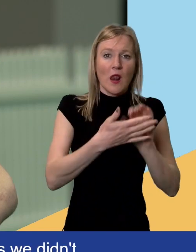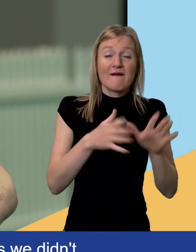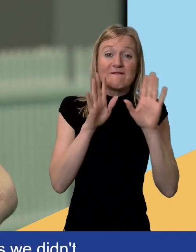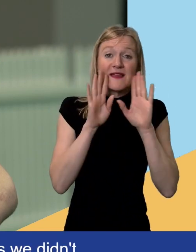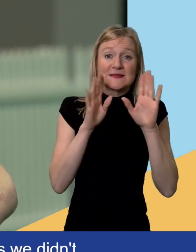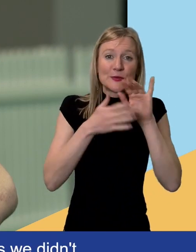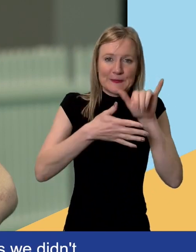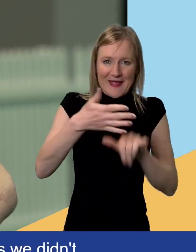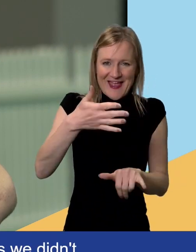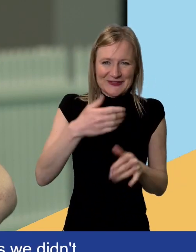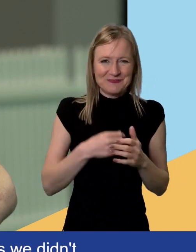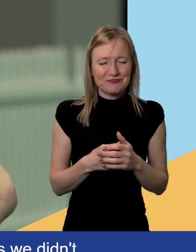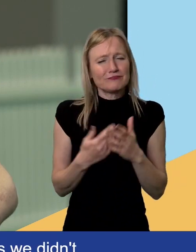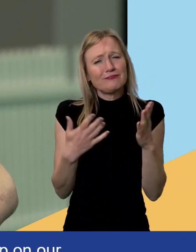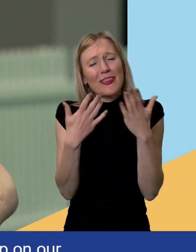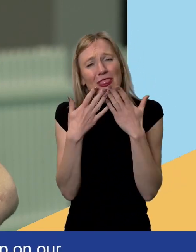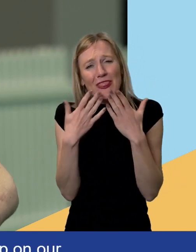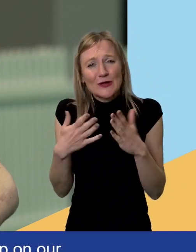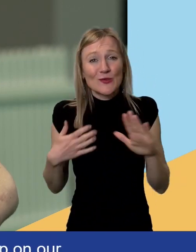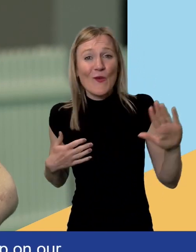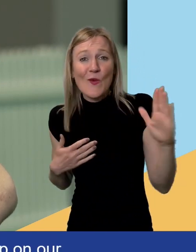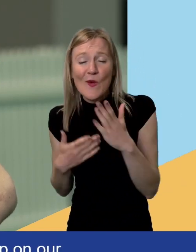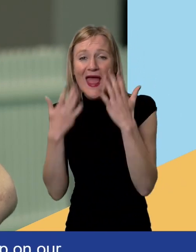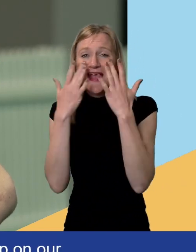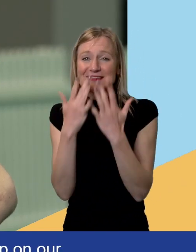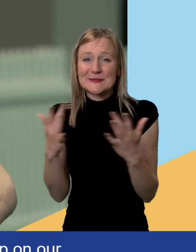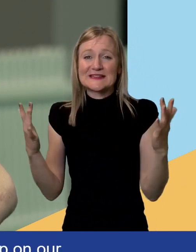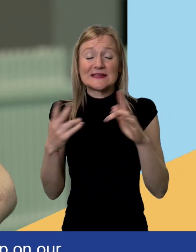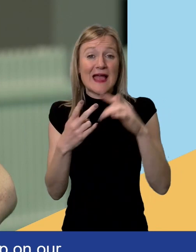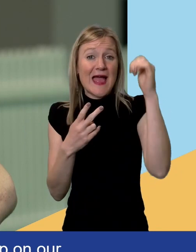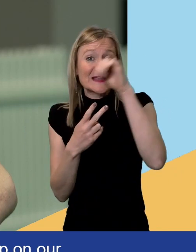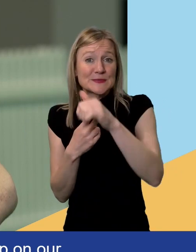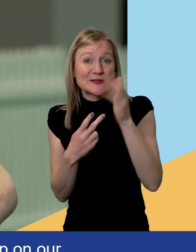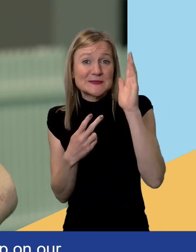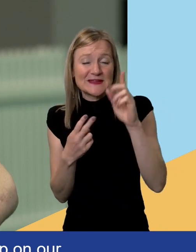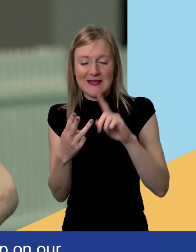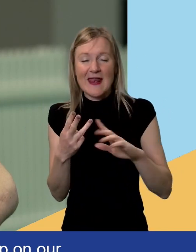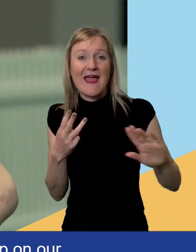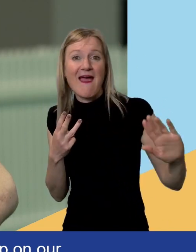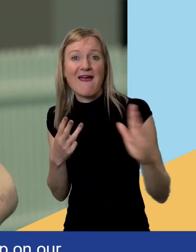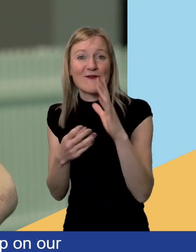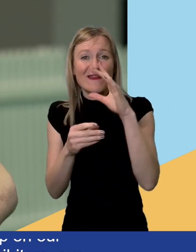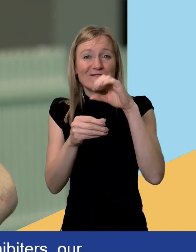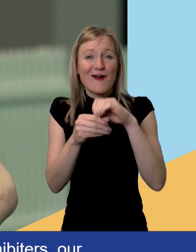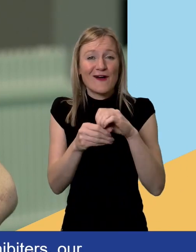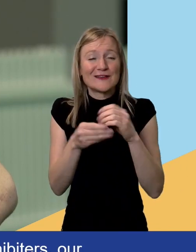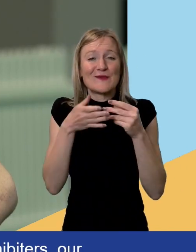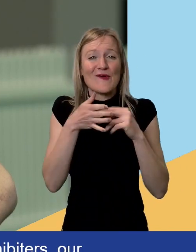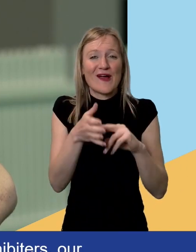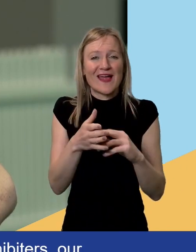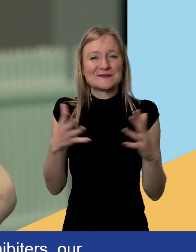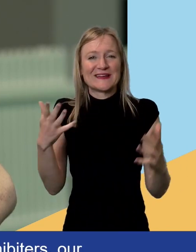Facebook page. And a huge thank you to all our exhibitors, our expert speakers and to everyone involved in organising the big event.